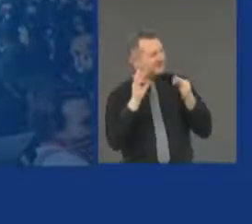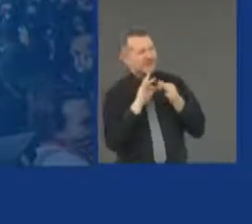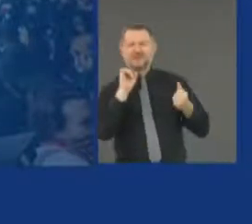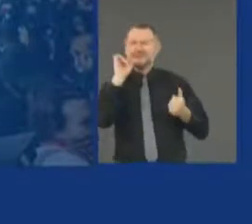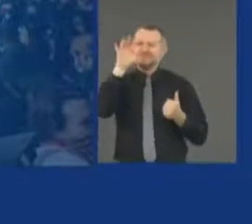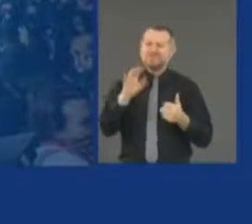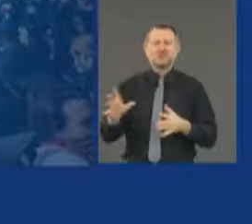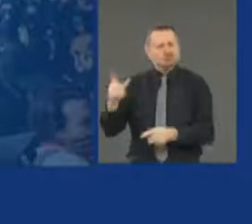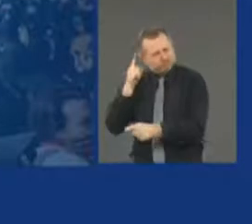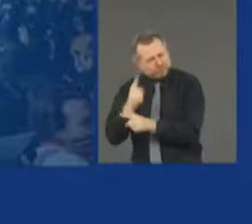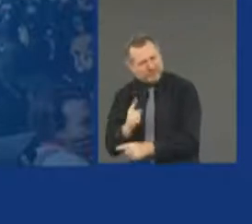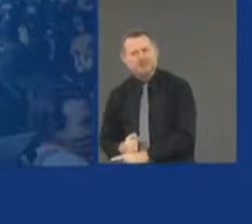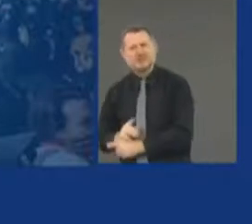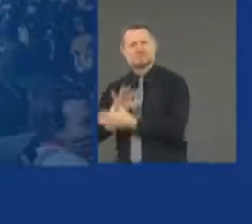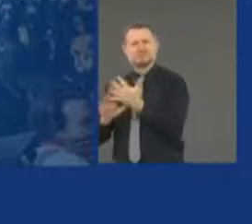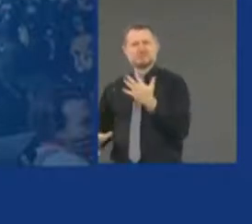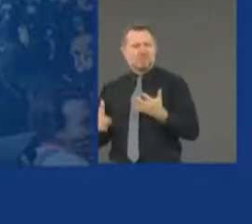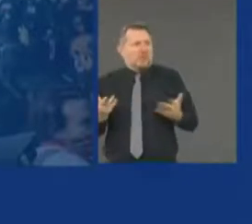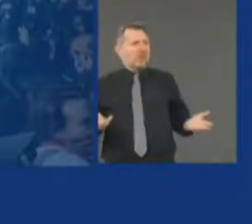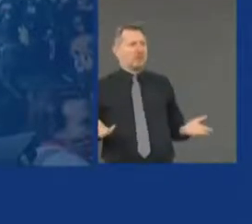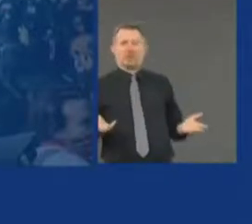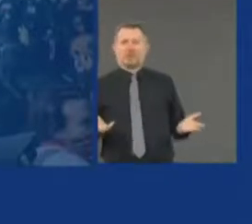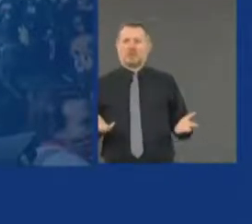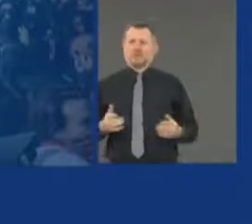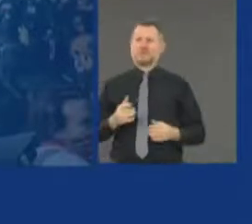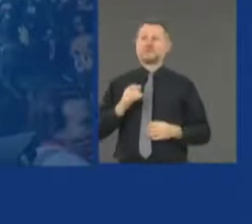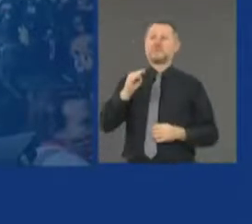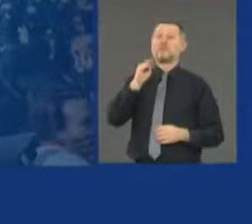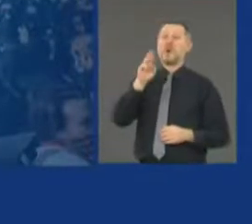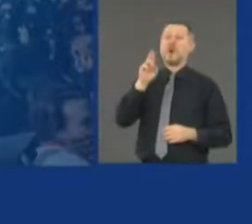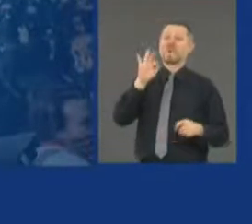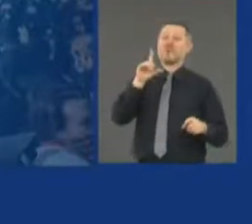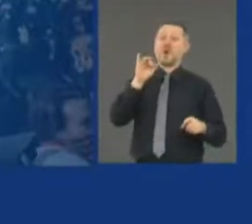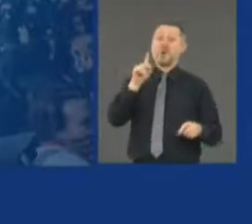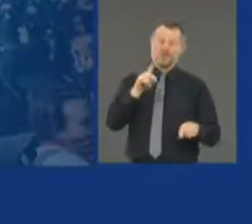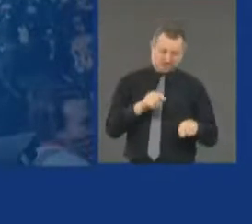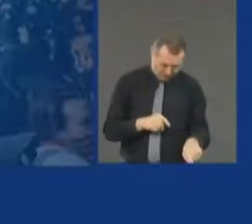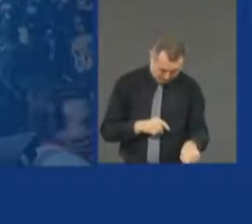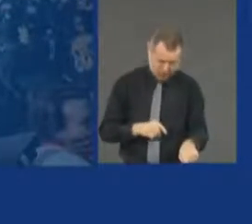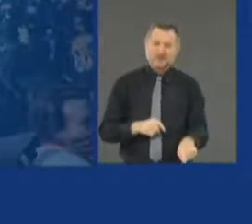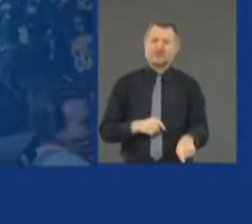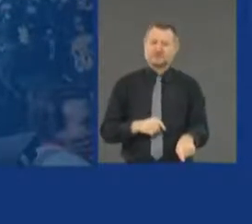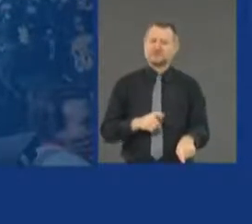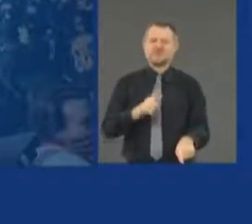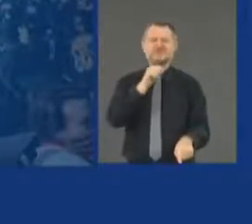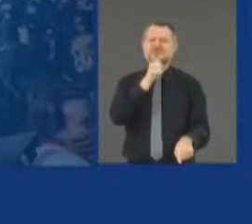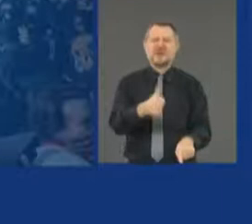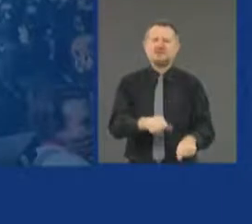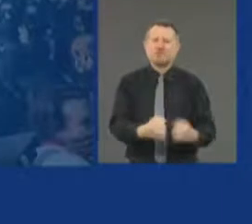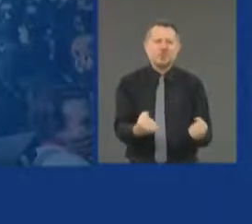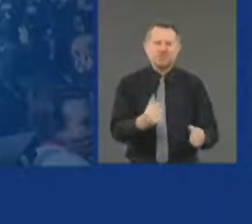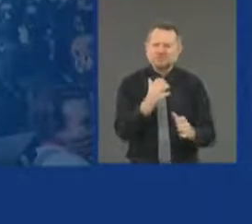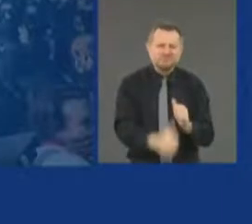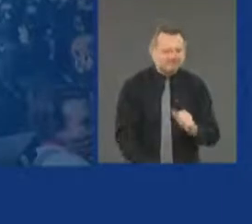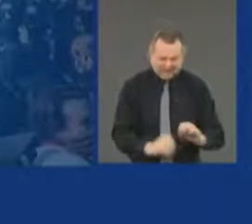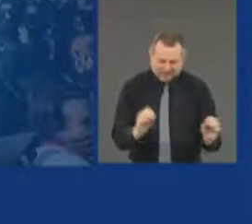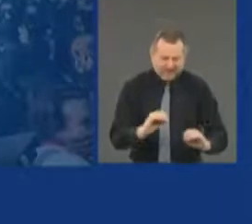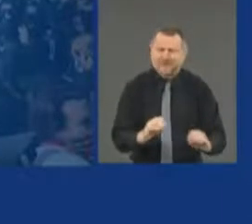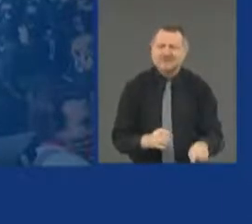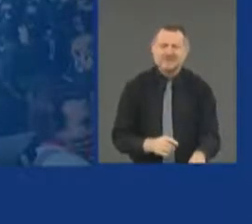Mr. Floyd was nonviolent. He was nonviolent against the police.